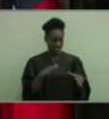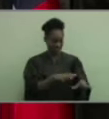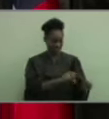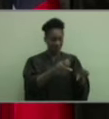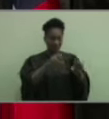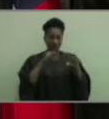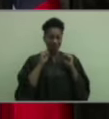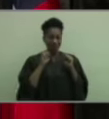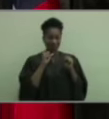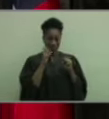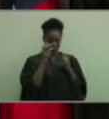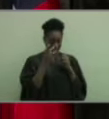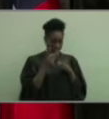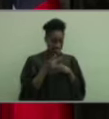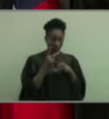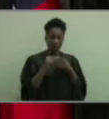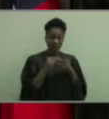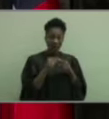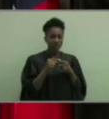putting us to the test.